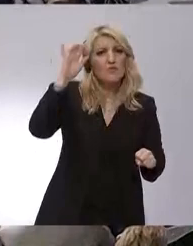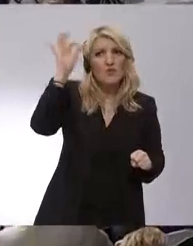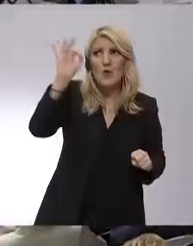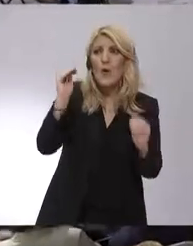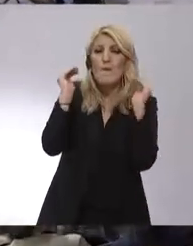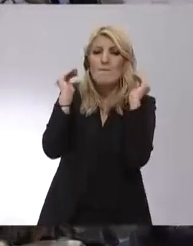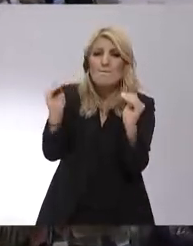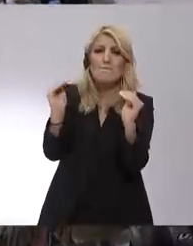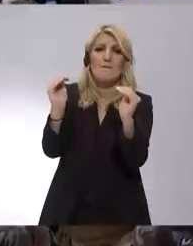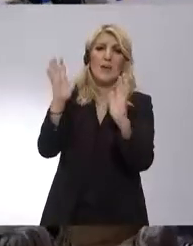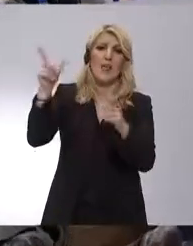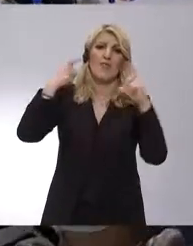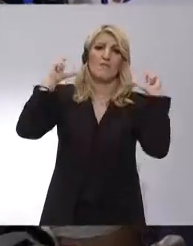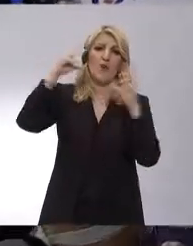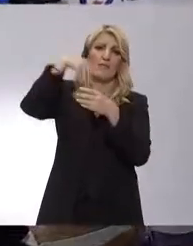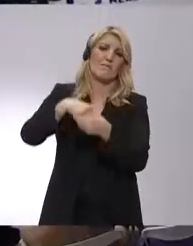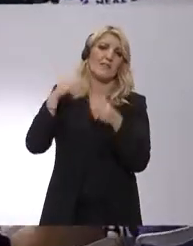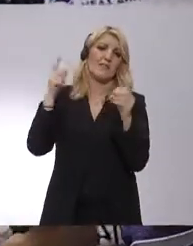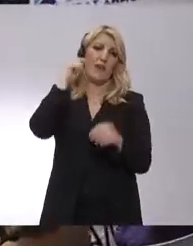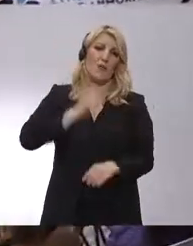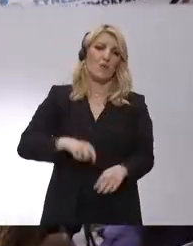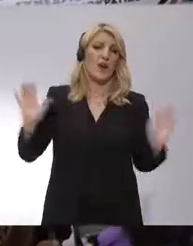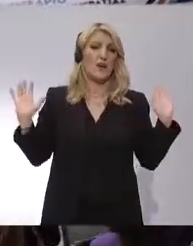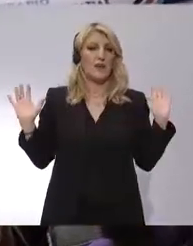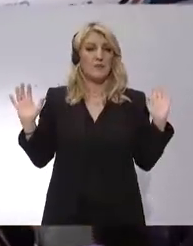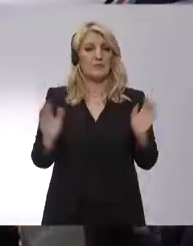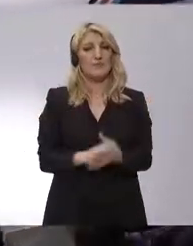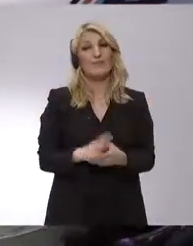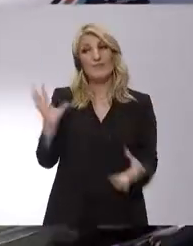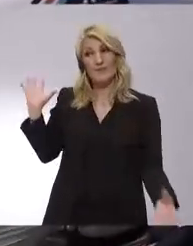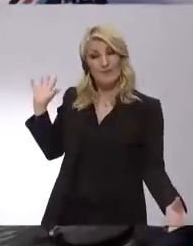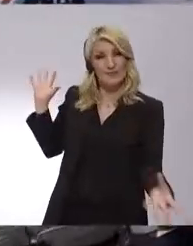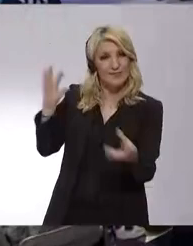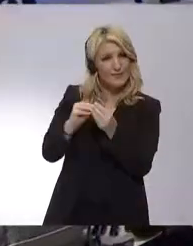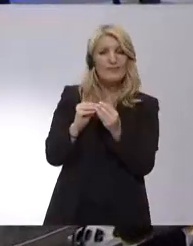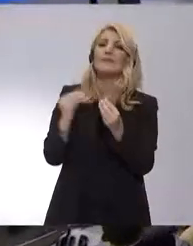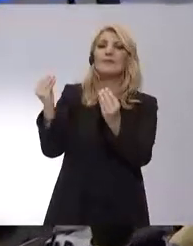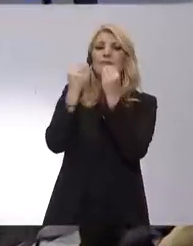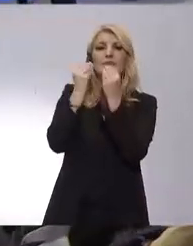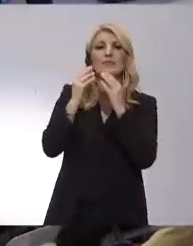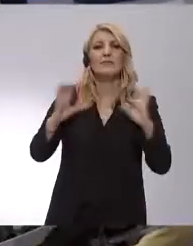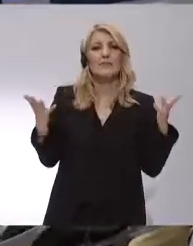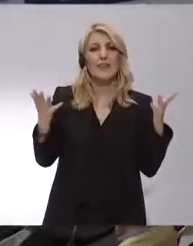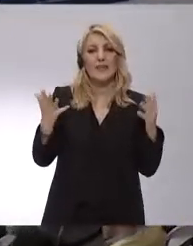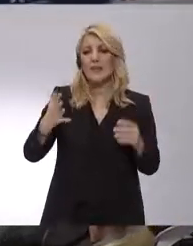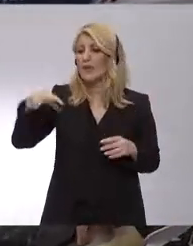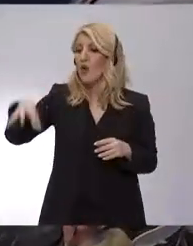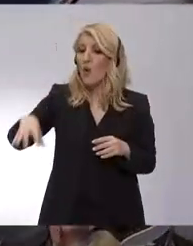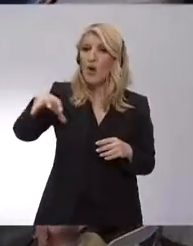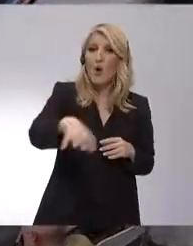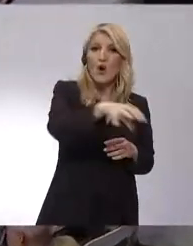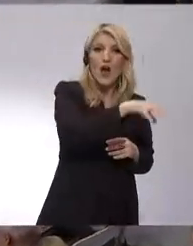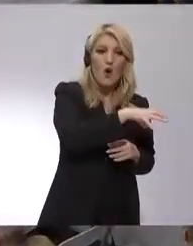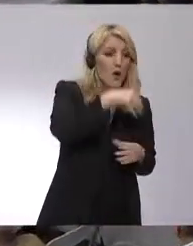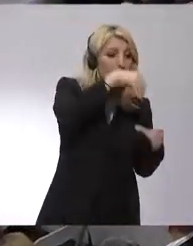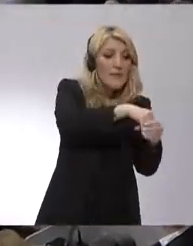what happens when democracies are ready to defend themselves, and empires are trying